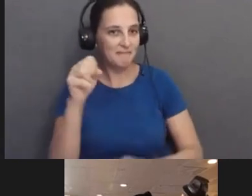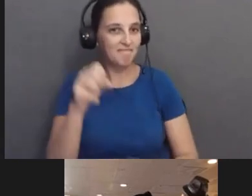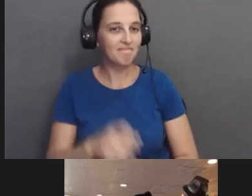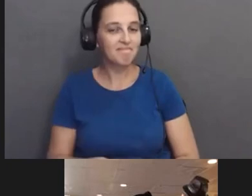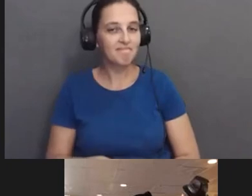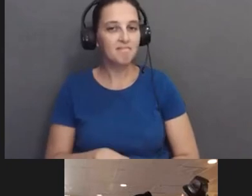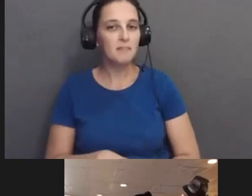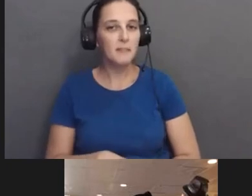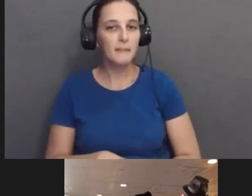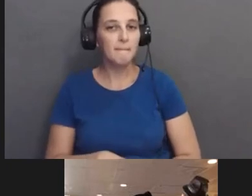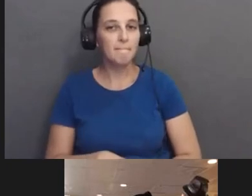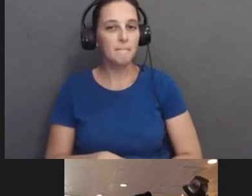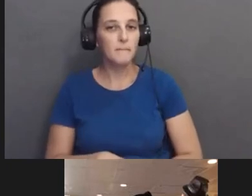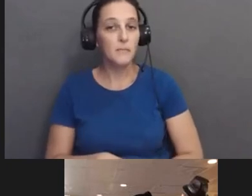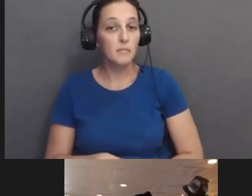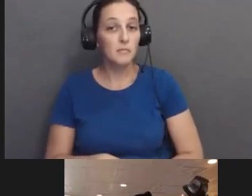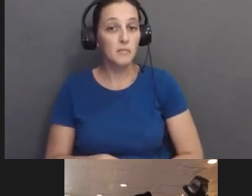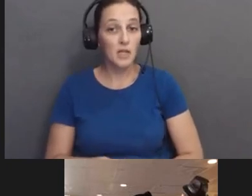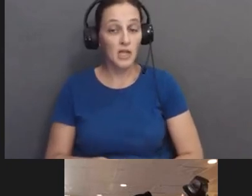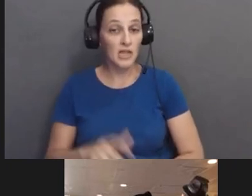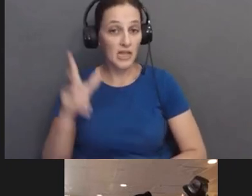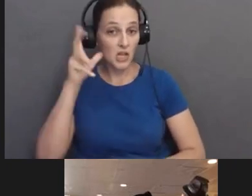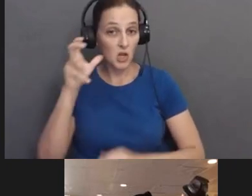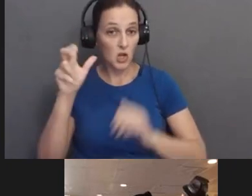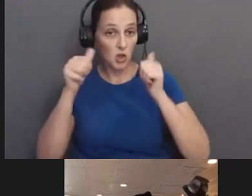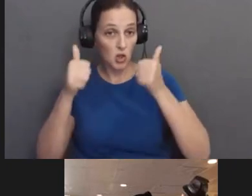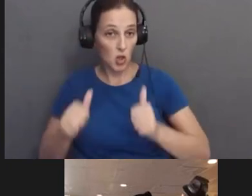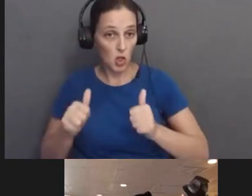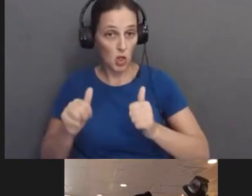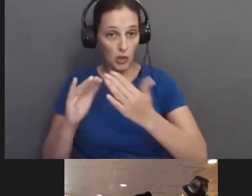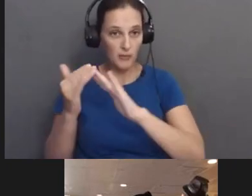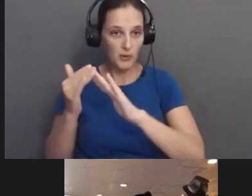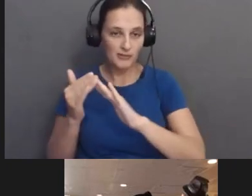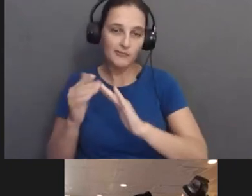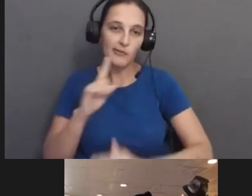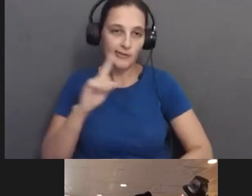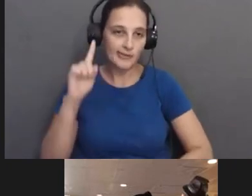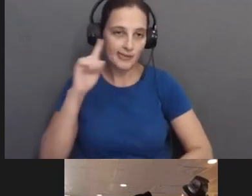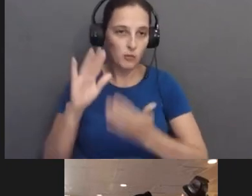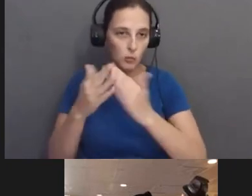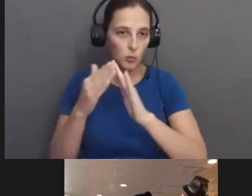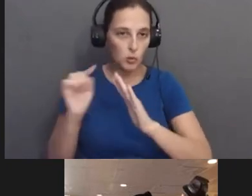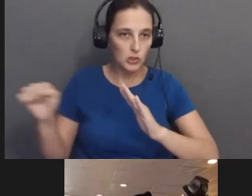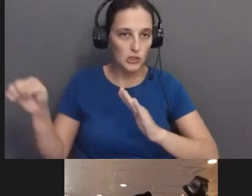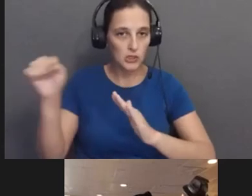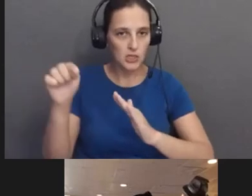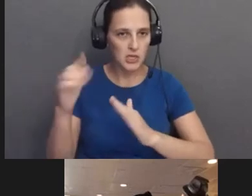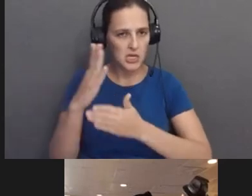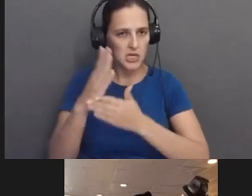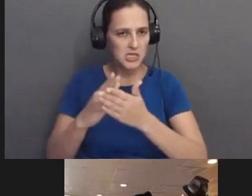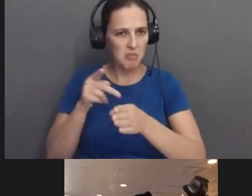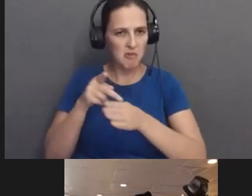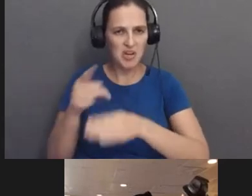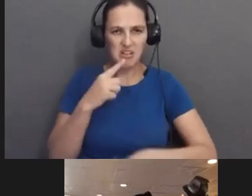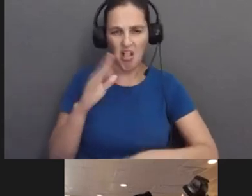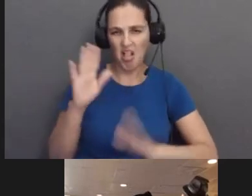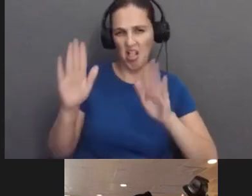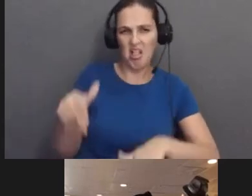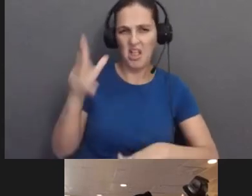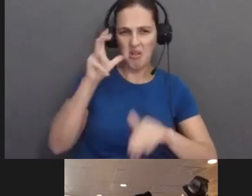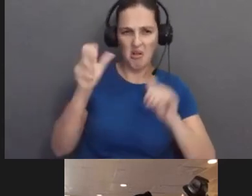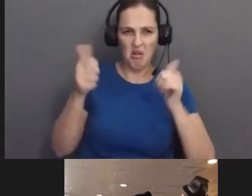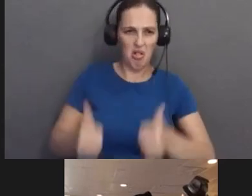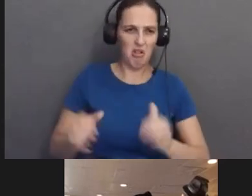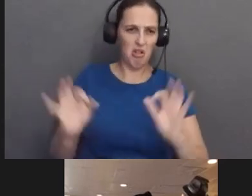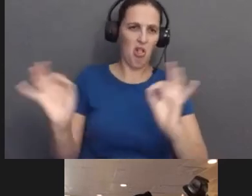also, even in the hearing loss community, or the deaf community, I've had professionals say, well, it's just hearing loss, that's not that big of a deal.